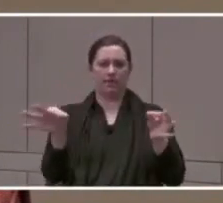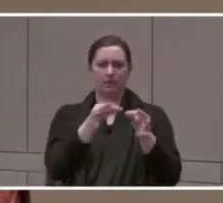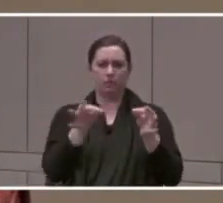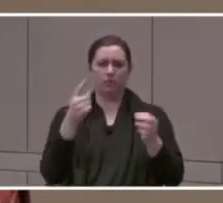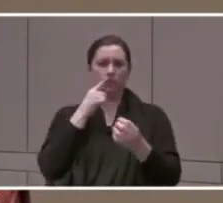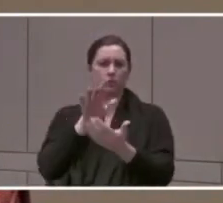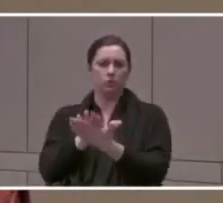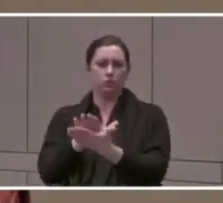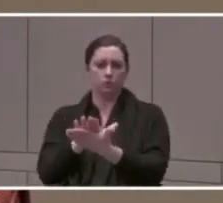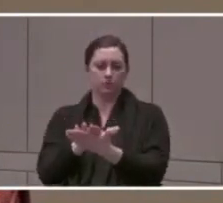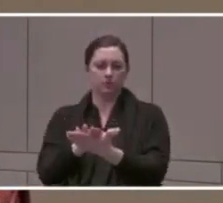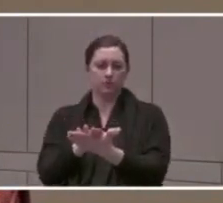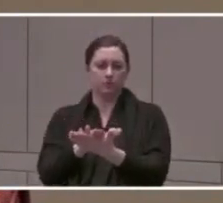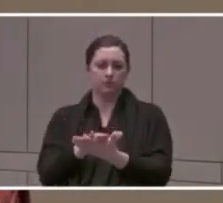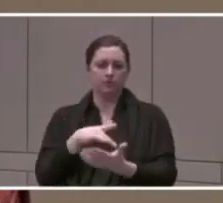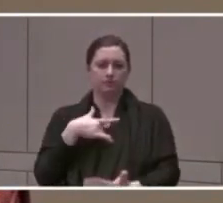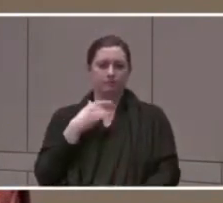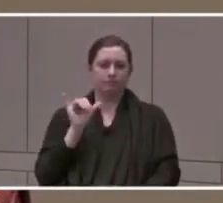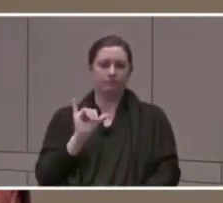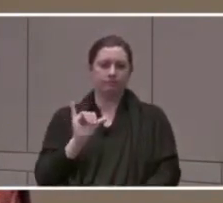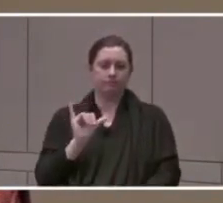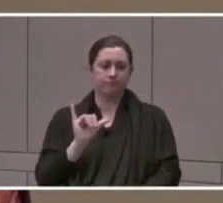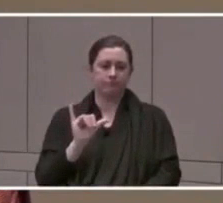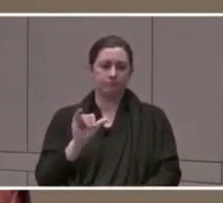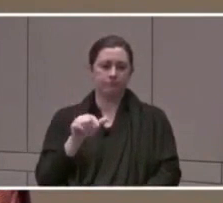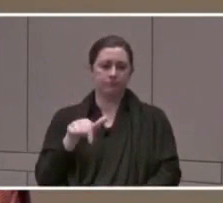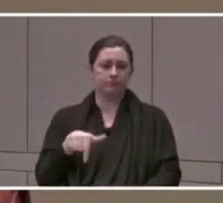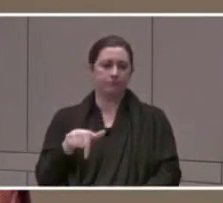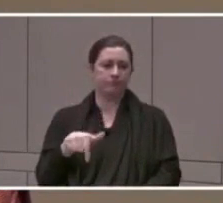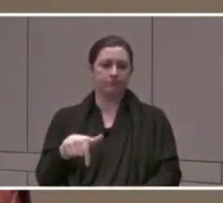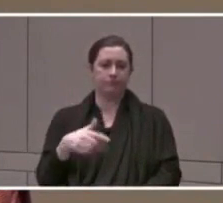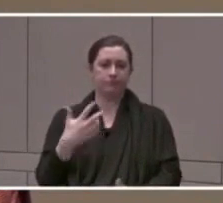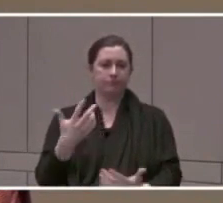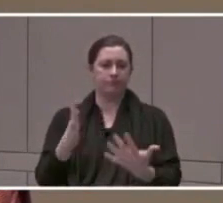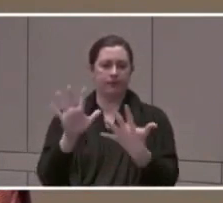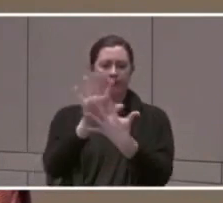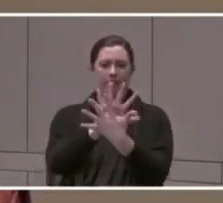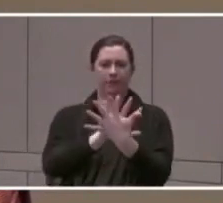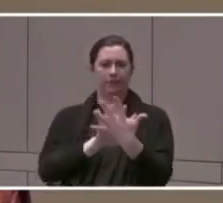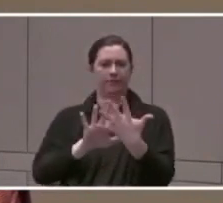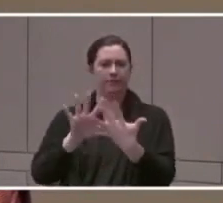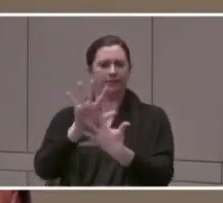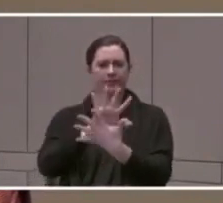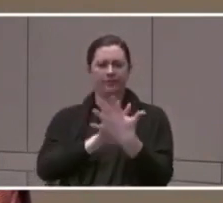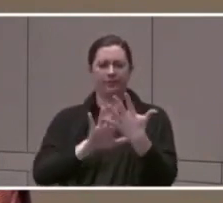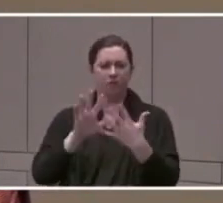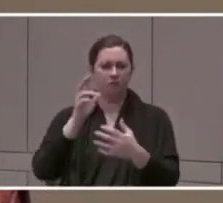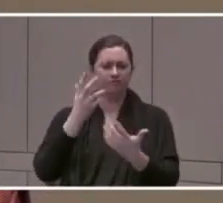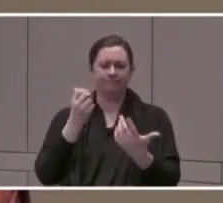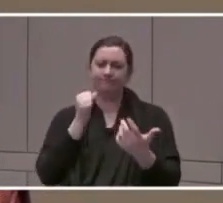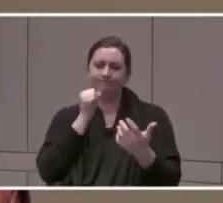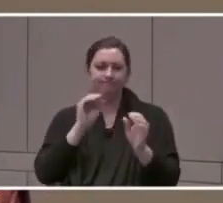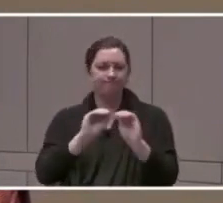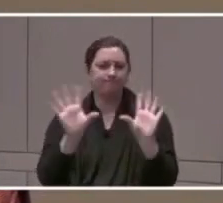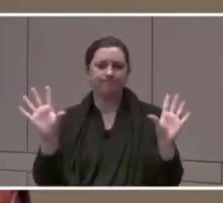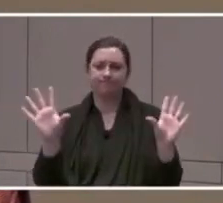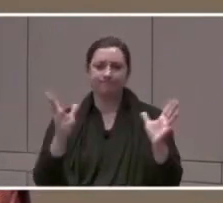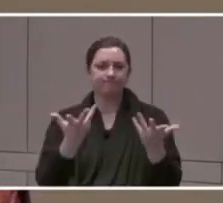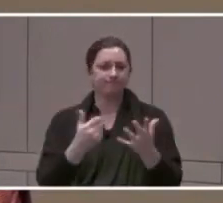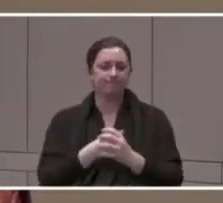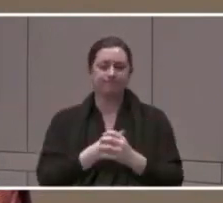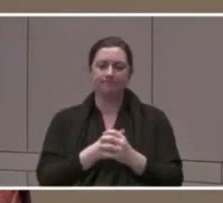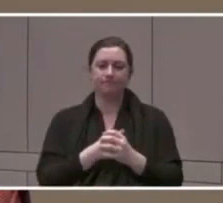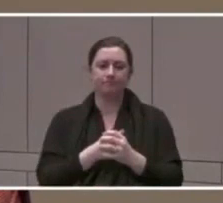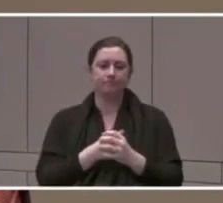schools. I feel like this is just sort of ambiguous. Um, and, um, I,